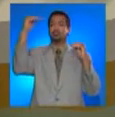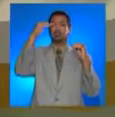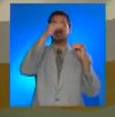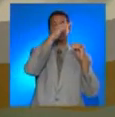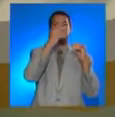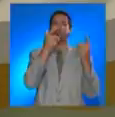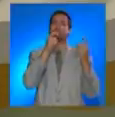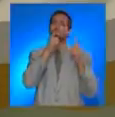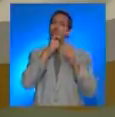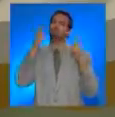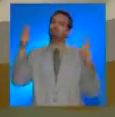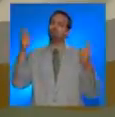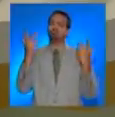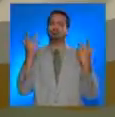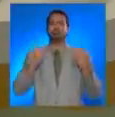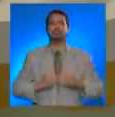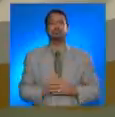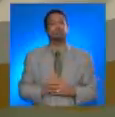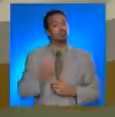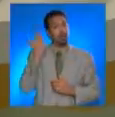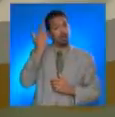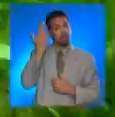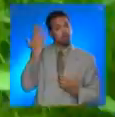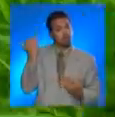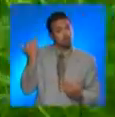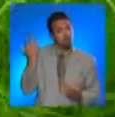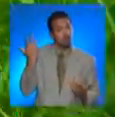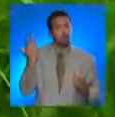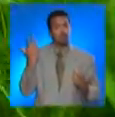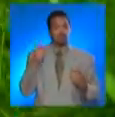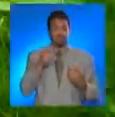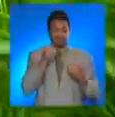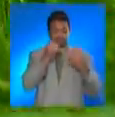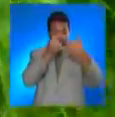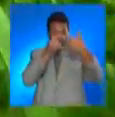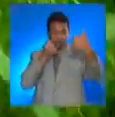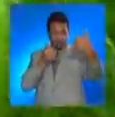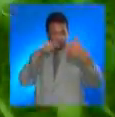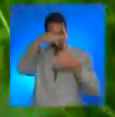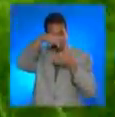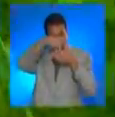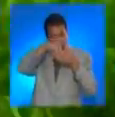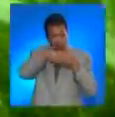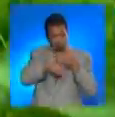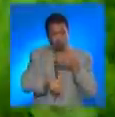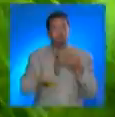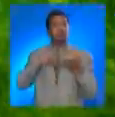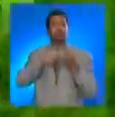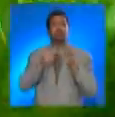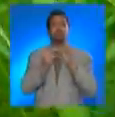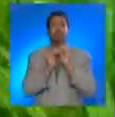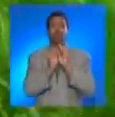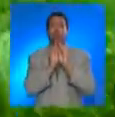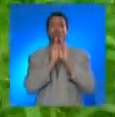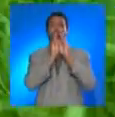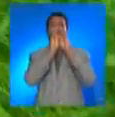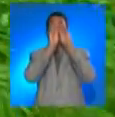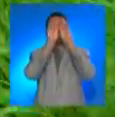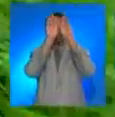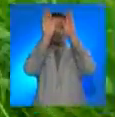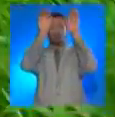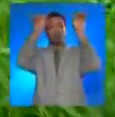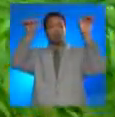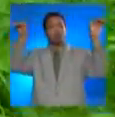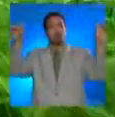magnitude, a deep earthquake will produce a smaller vertical displacement than a shallow earthquake. It is this vertical displacement that